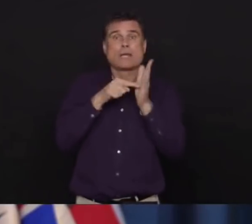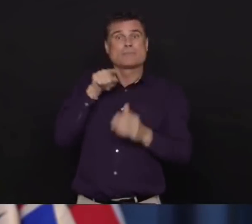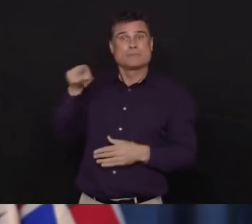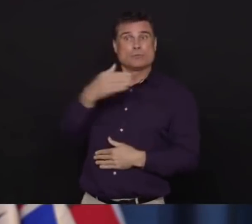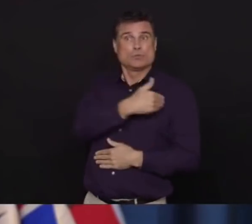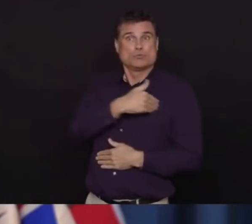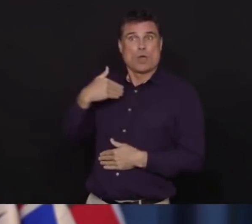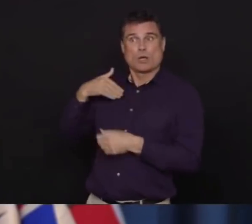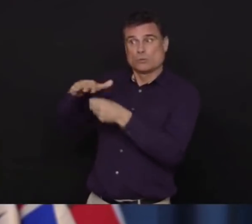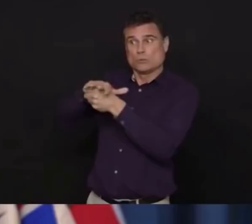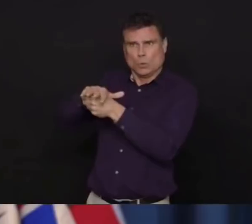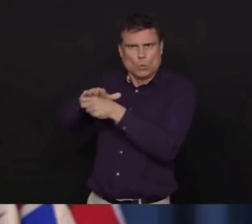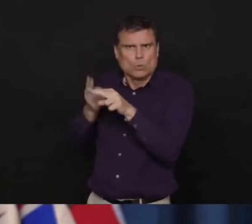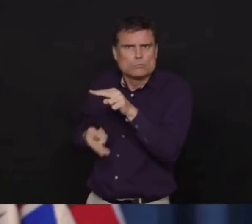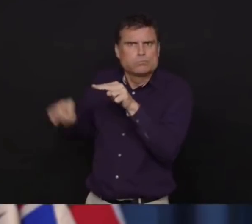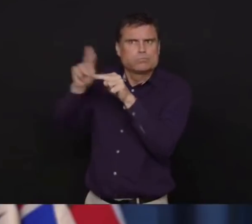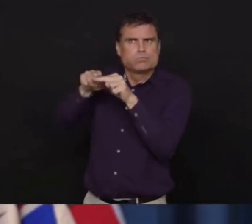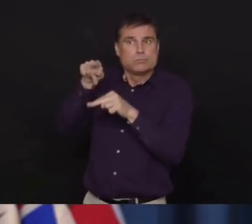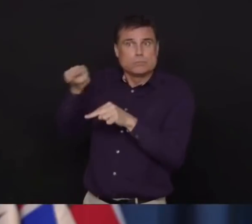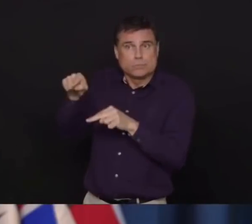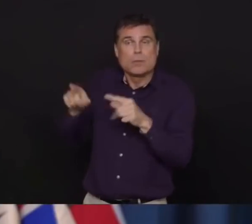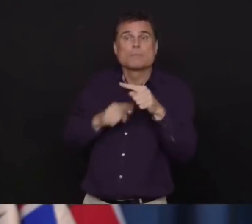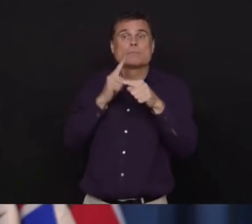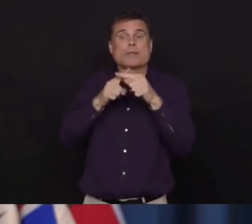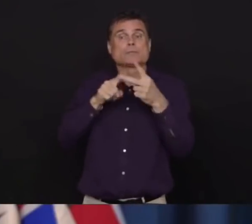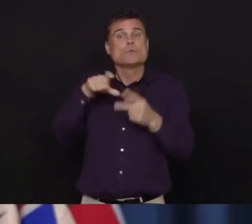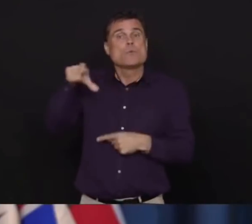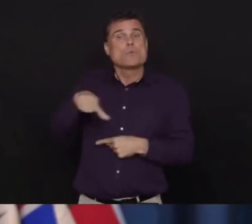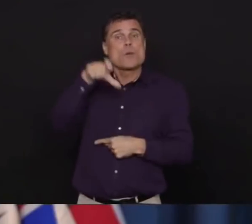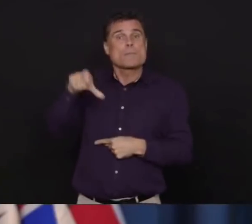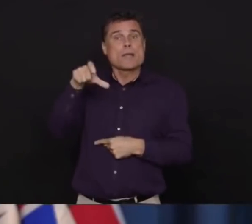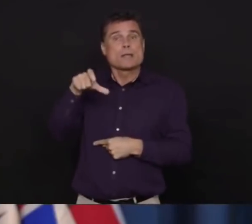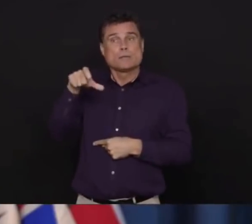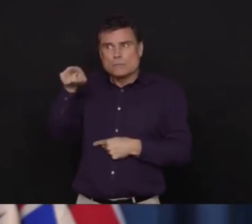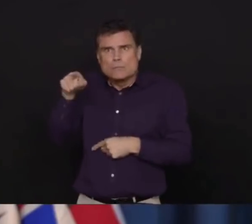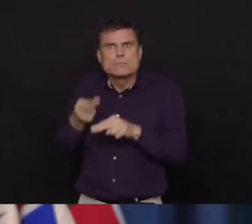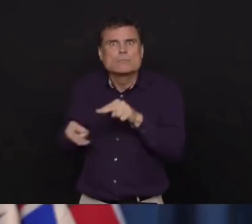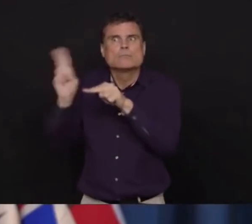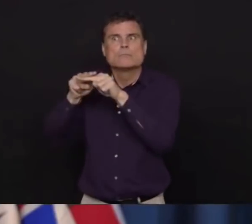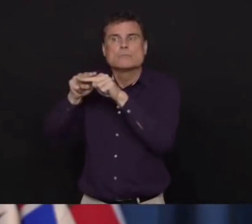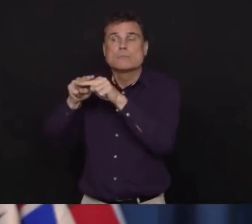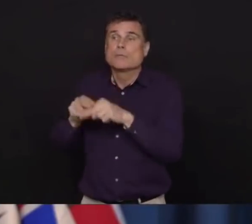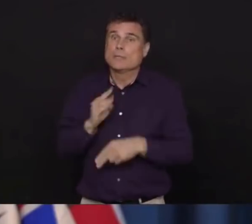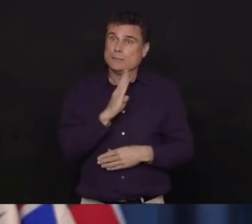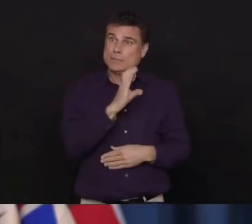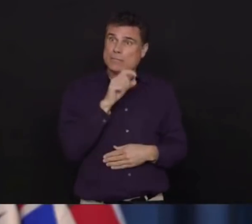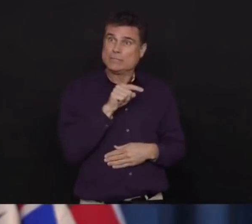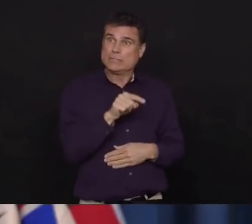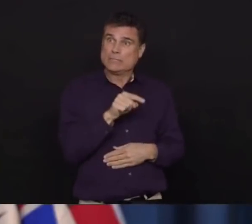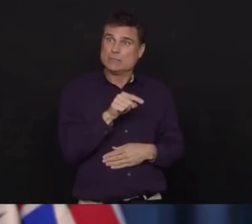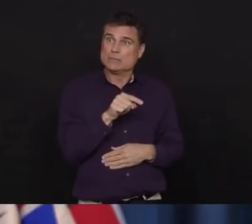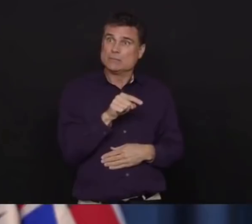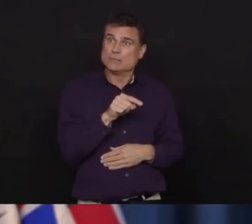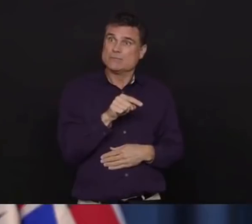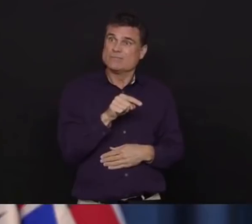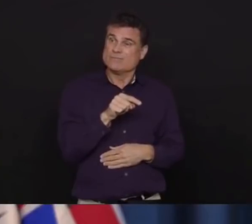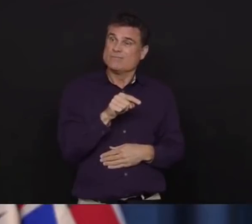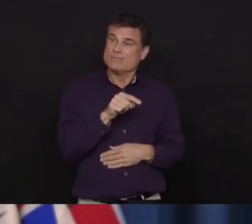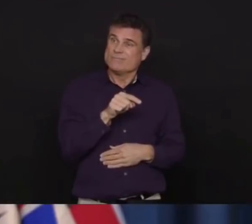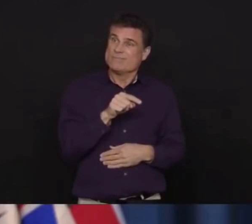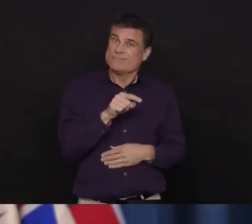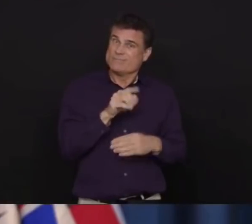We have now over 1,100 cases here in BC, and it is growing. The number of people who are hospitalized is also growing,